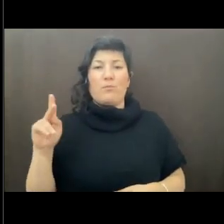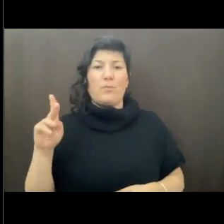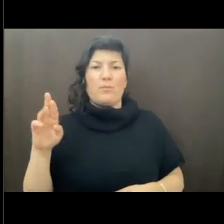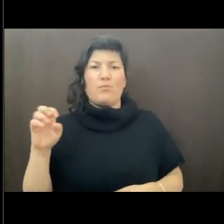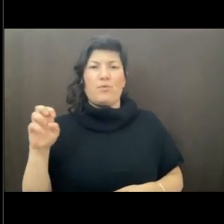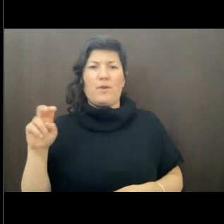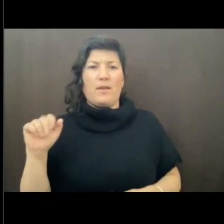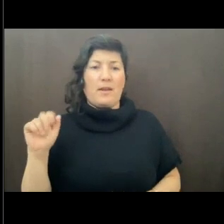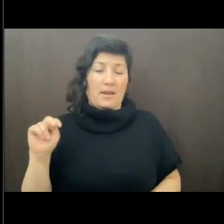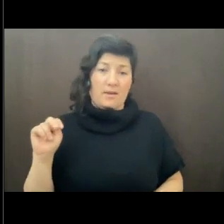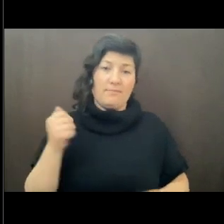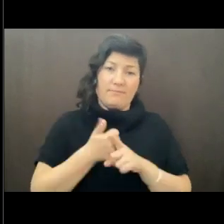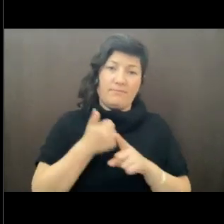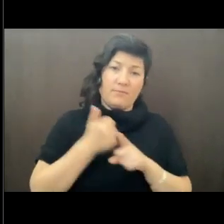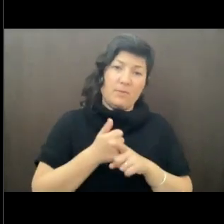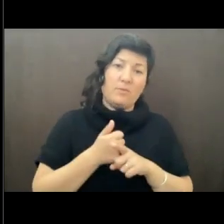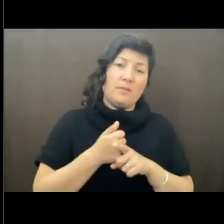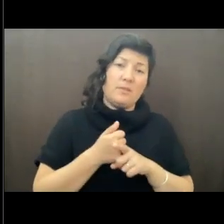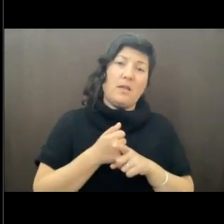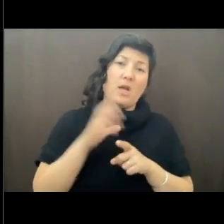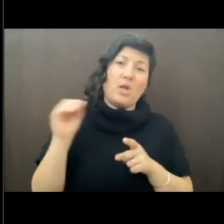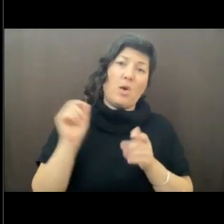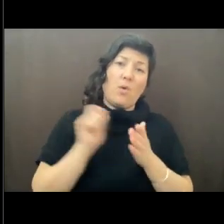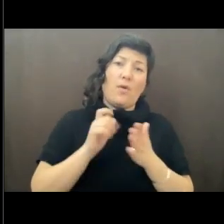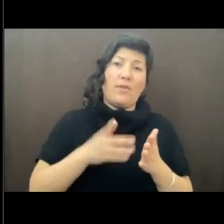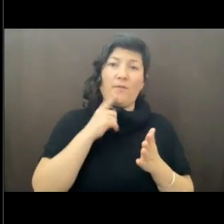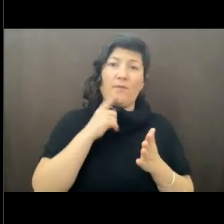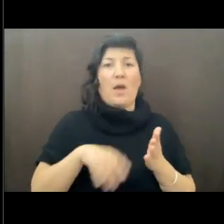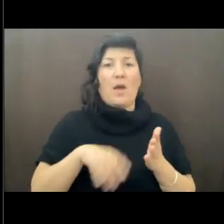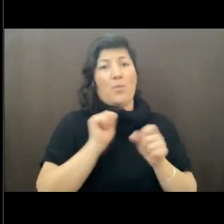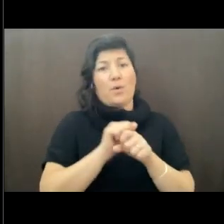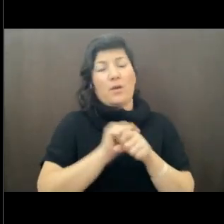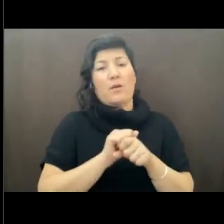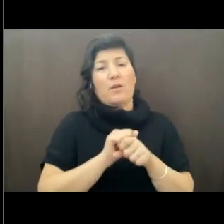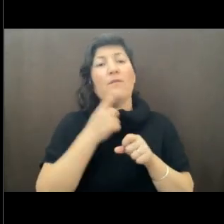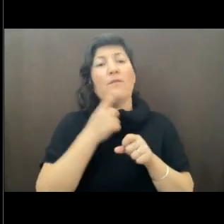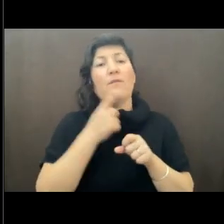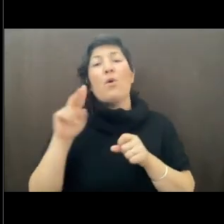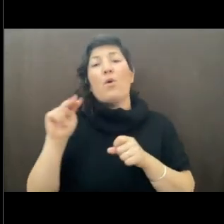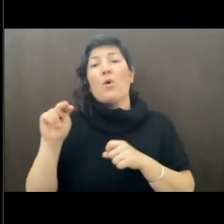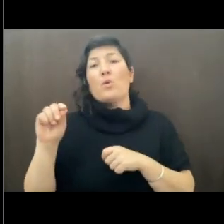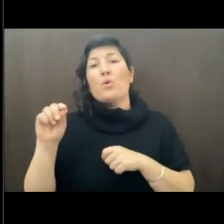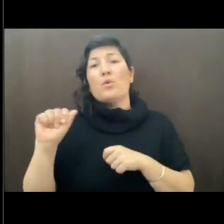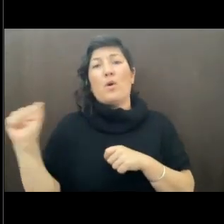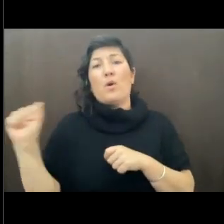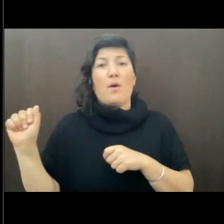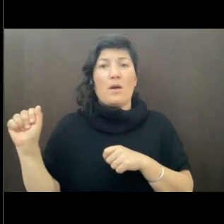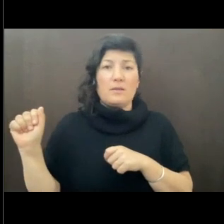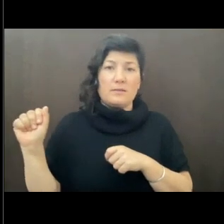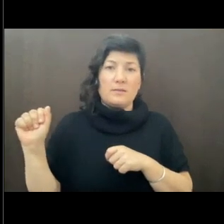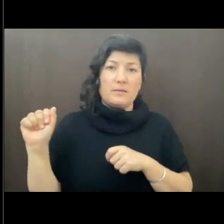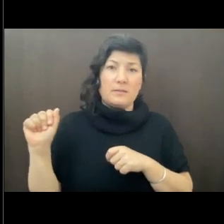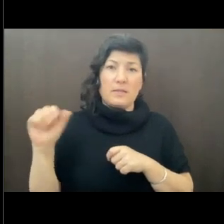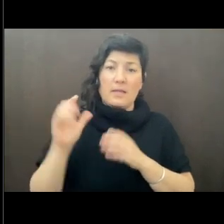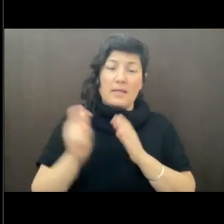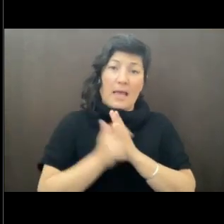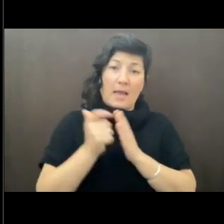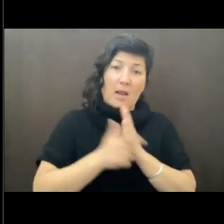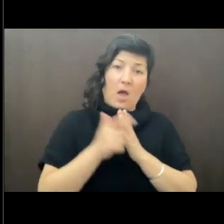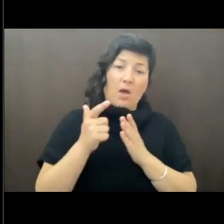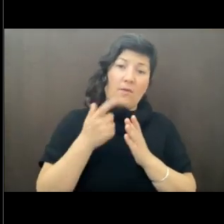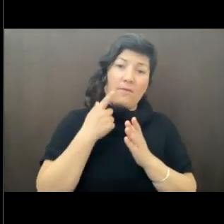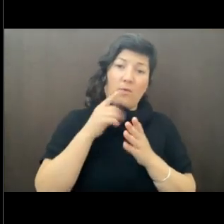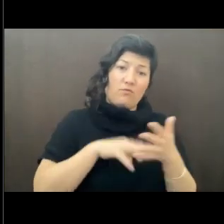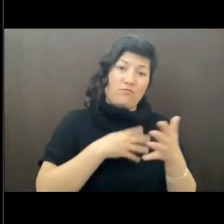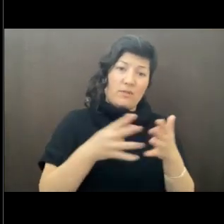-author on this work, of trying to take NOAA's bag catalog of bathymetry-integrated grids and turn them into